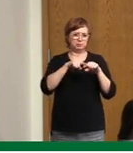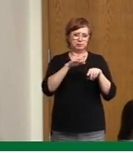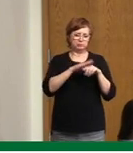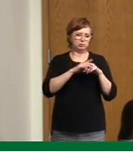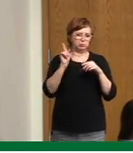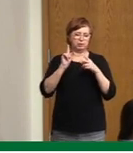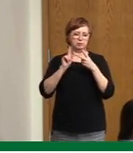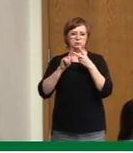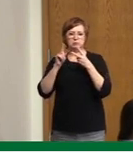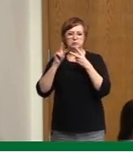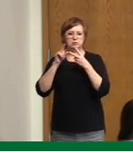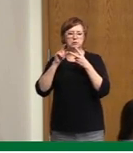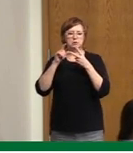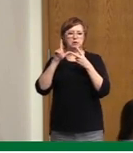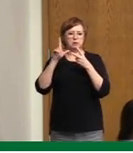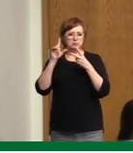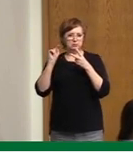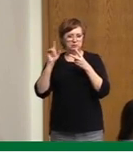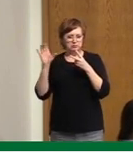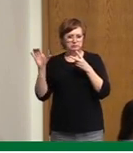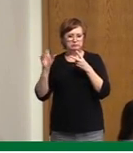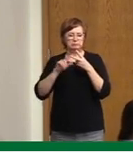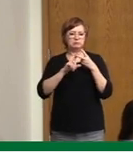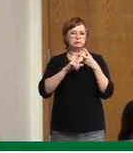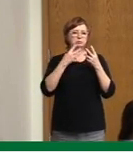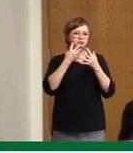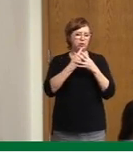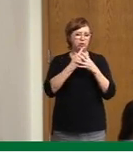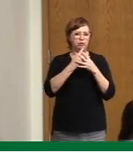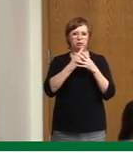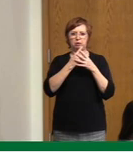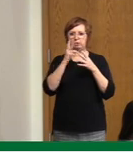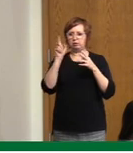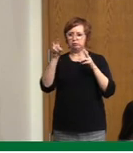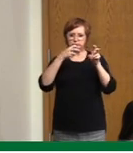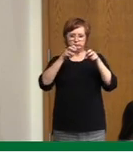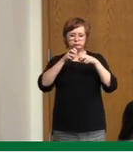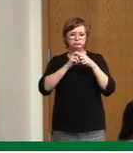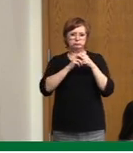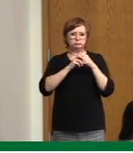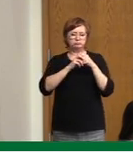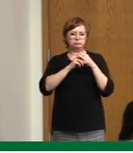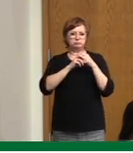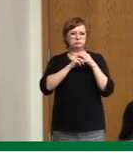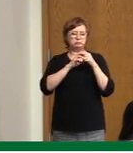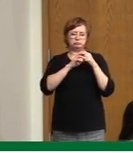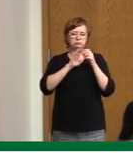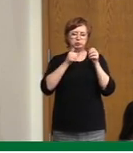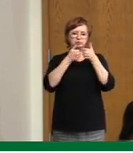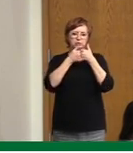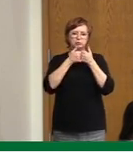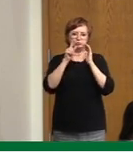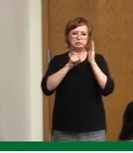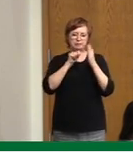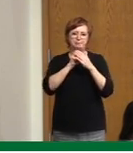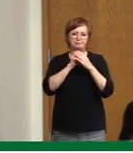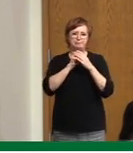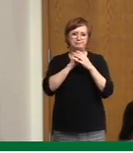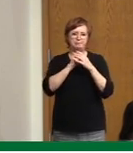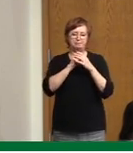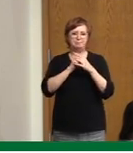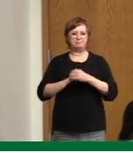facility where we also are involved and help is supporting that. And it's just one of the challenges that we're facing and one of the reasons why we continue to call